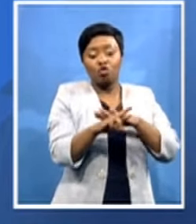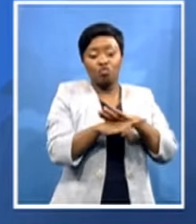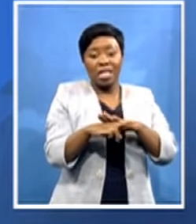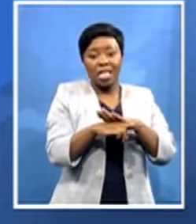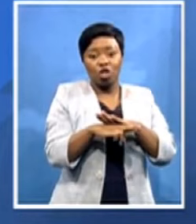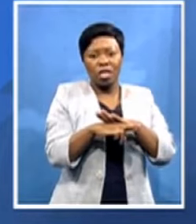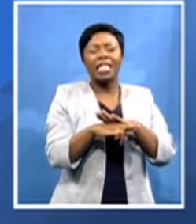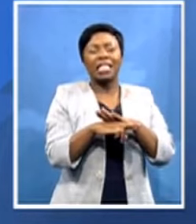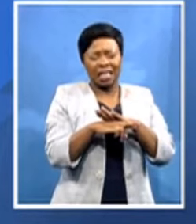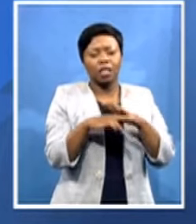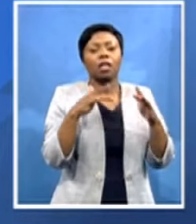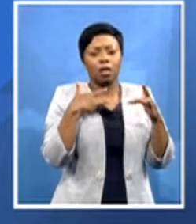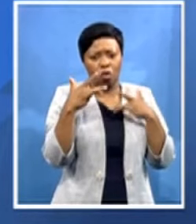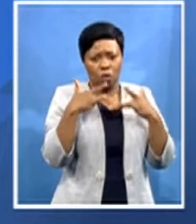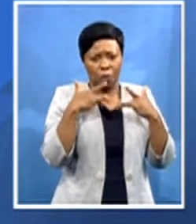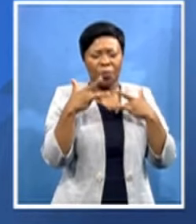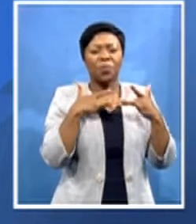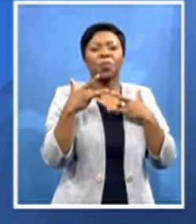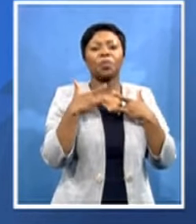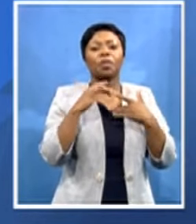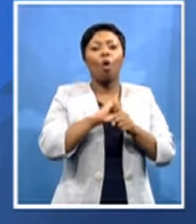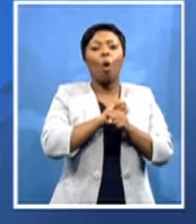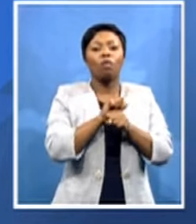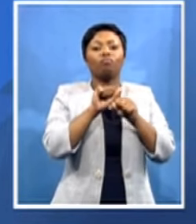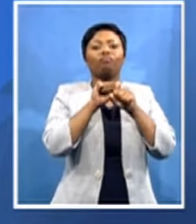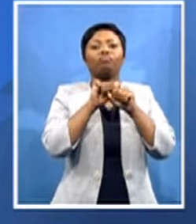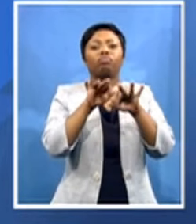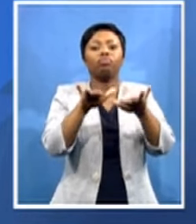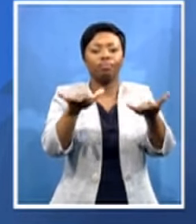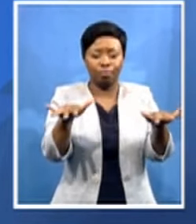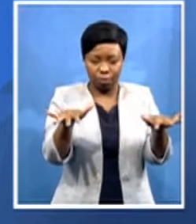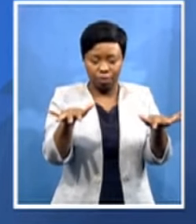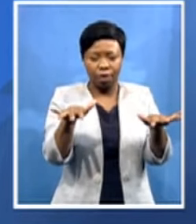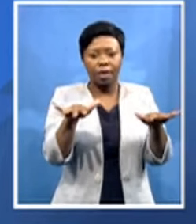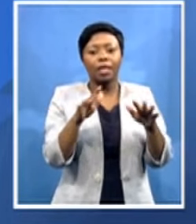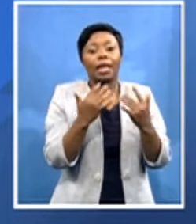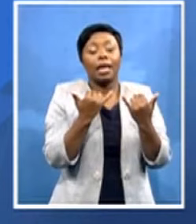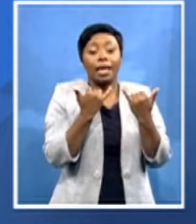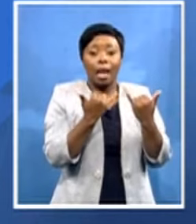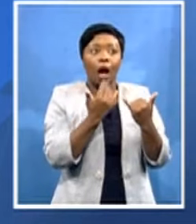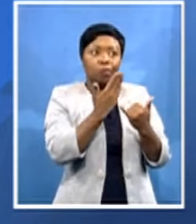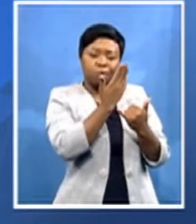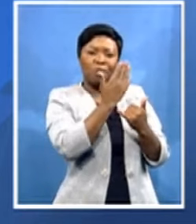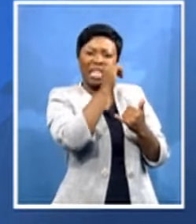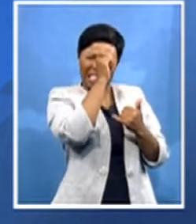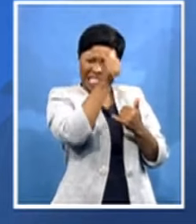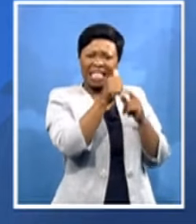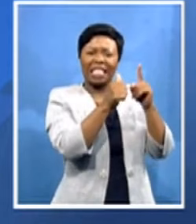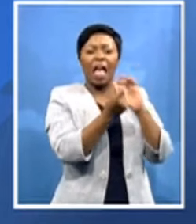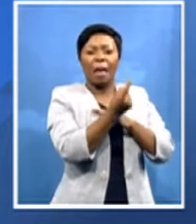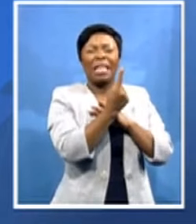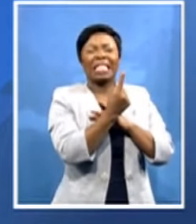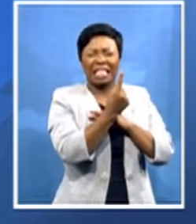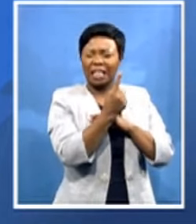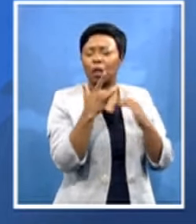especially really what is happening in india right now we are very much concerned as well as pan-african parliament